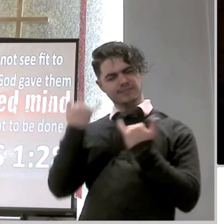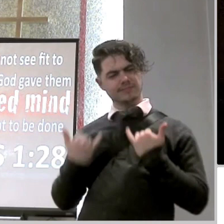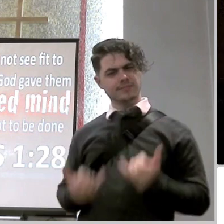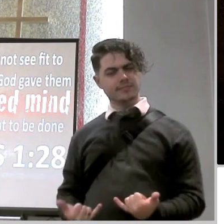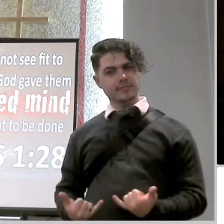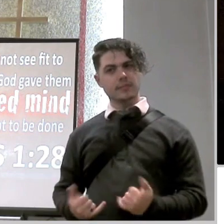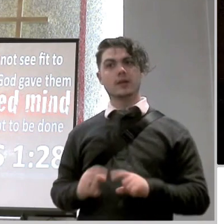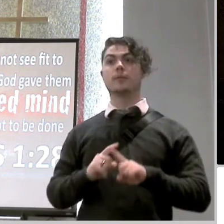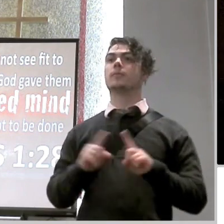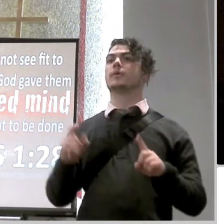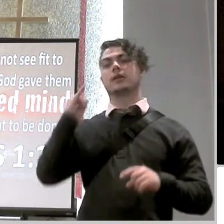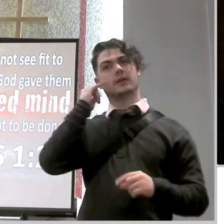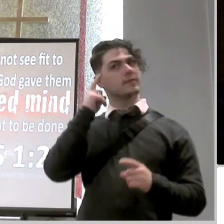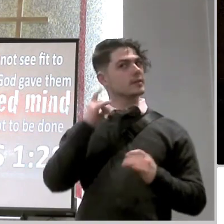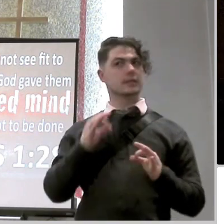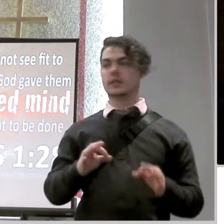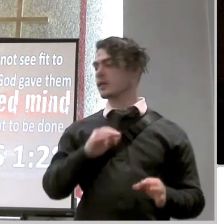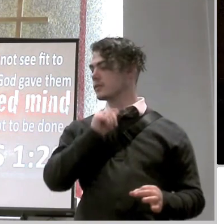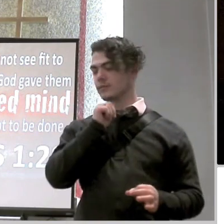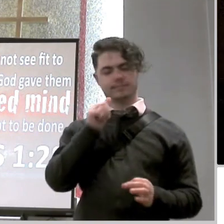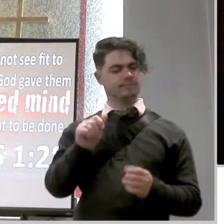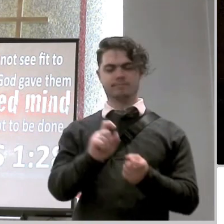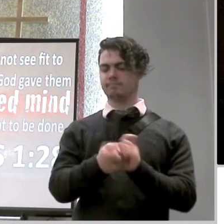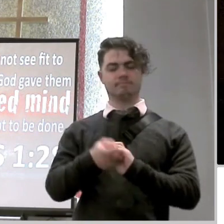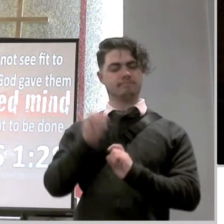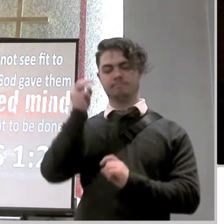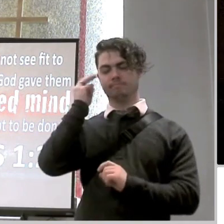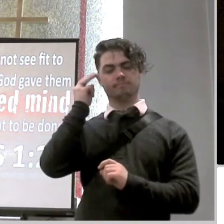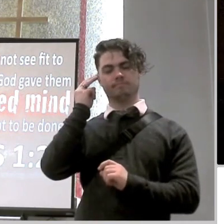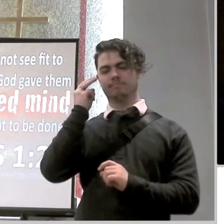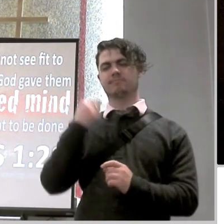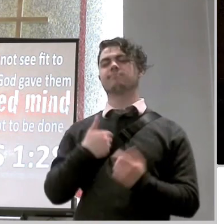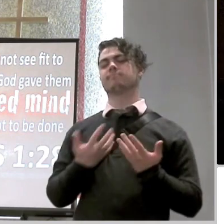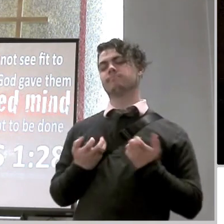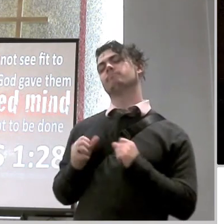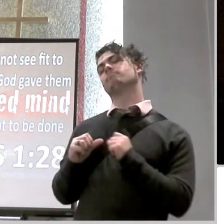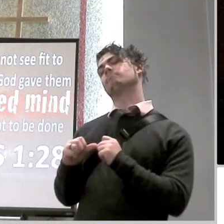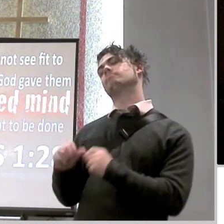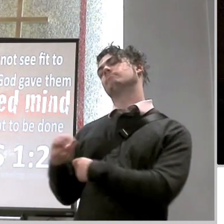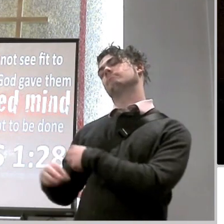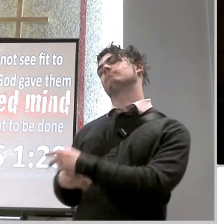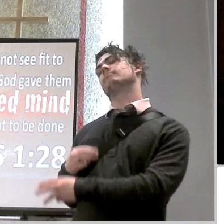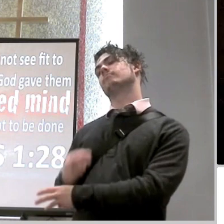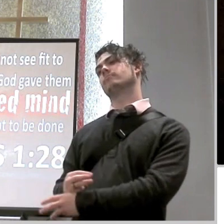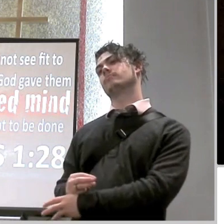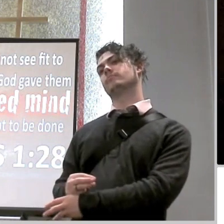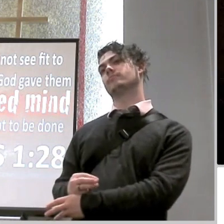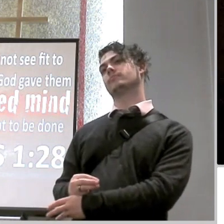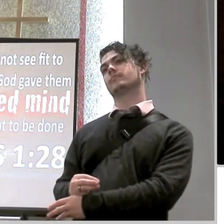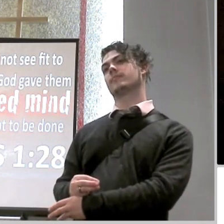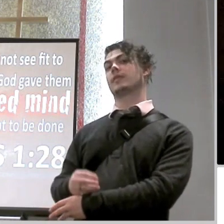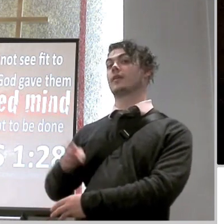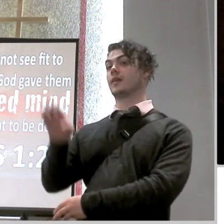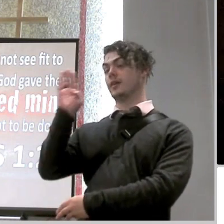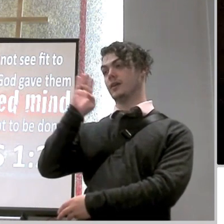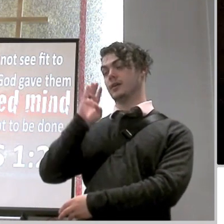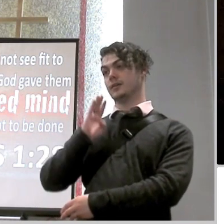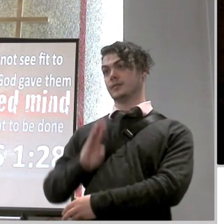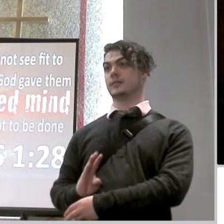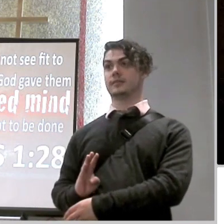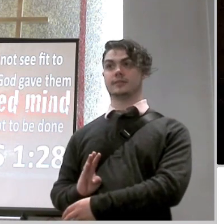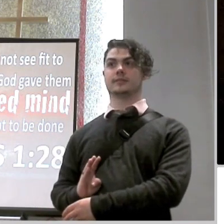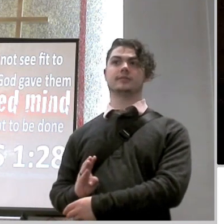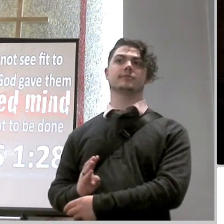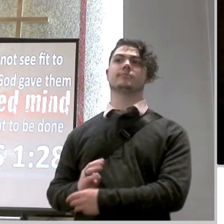if you decide not to change your mind the bible has a warning for us here in romans chapter 1 and the warning is that if you do not